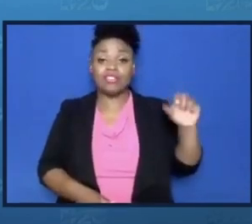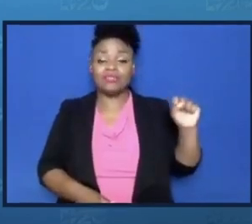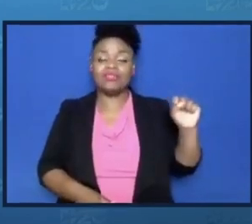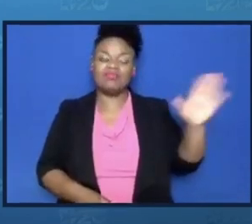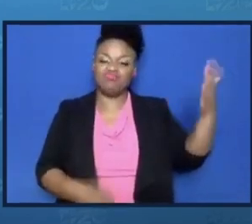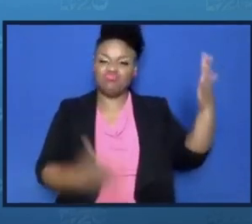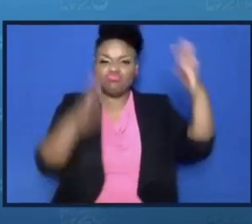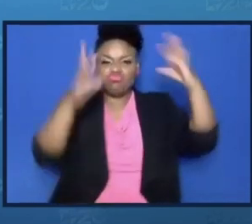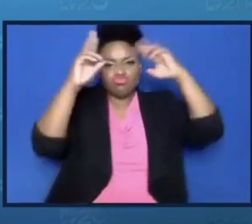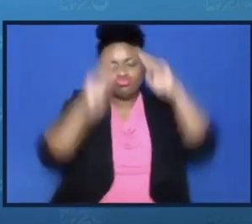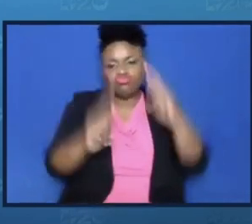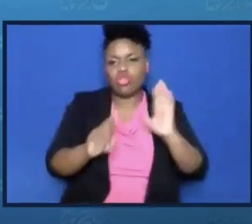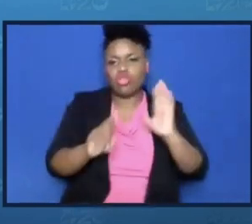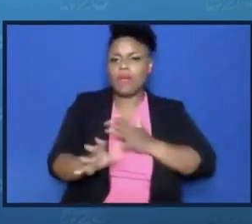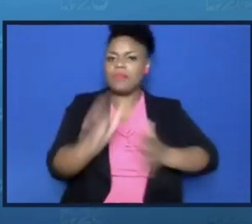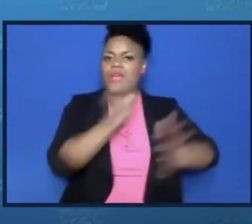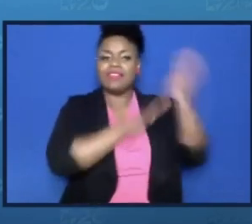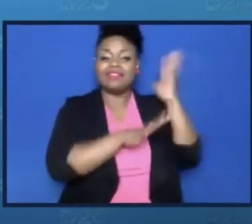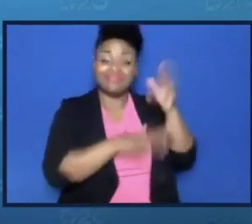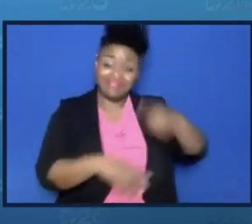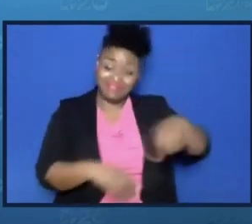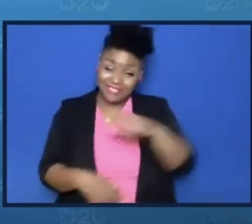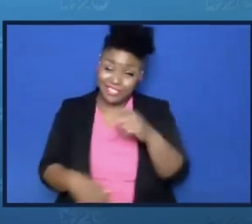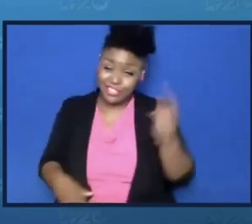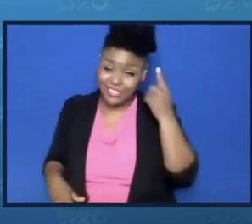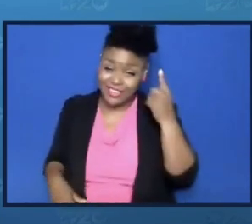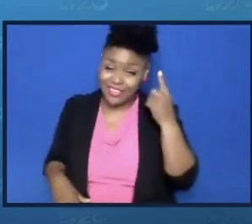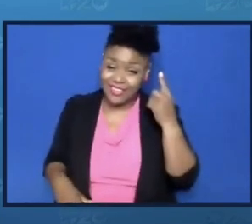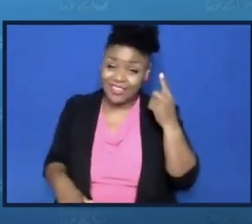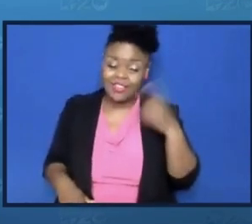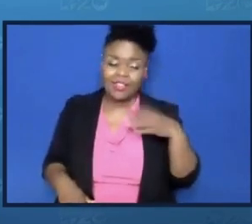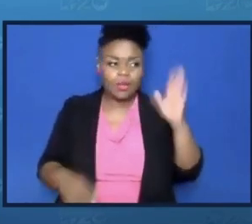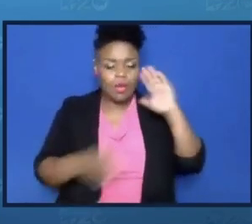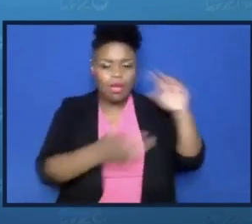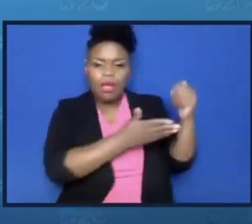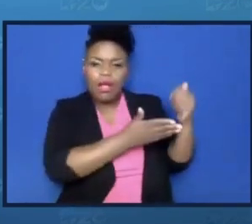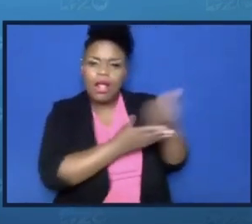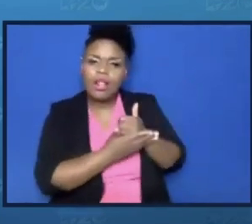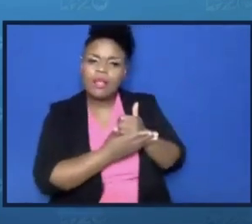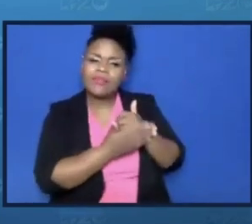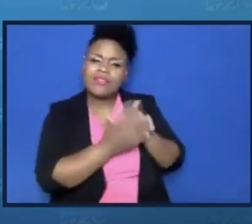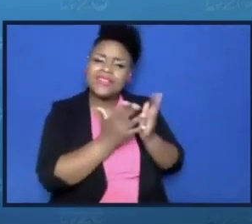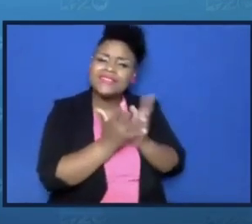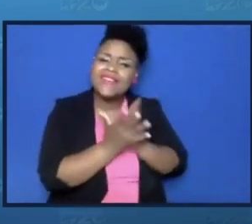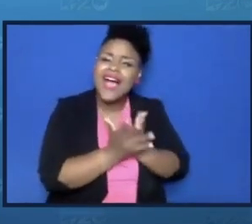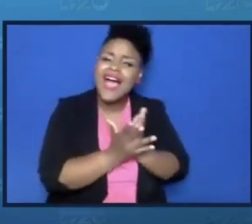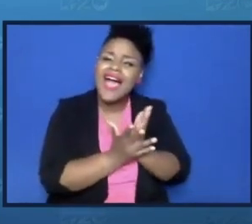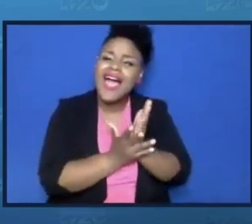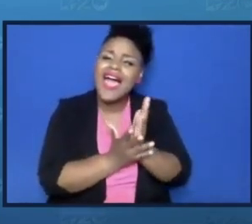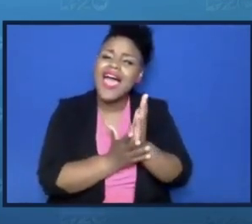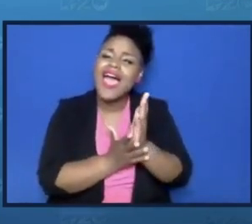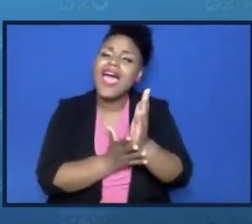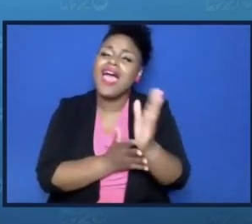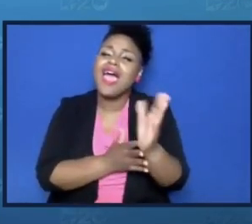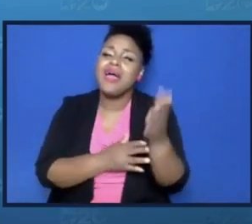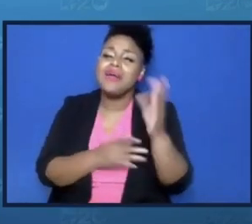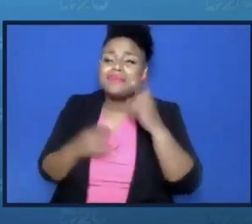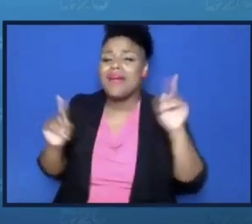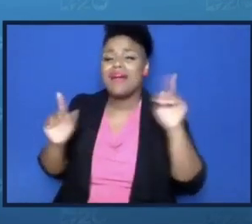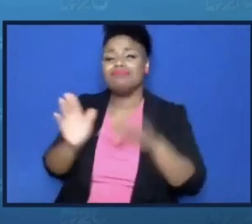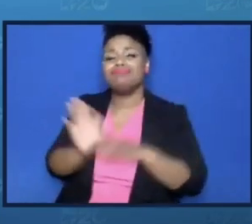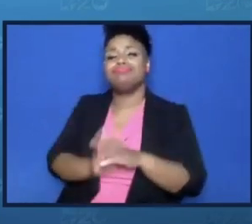see us through this crisis of leadership that is plaguing our country, and they will help us to build a better future.